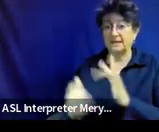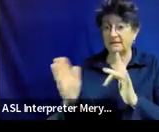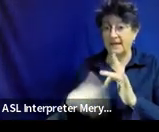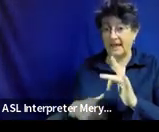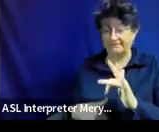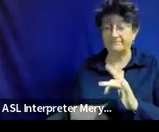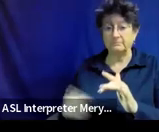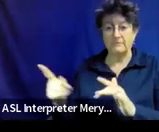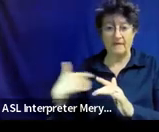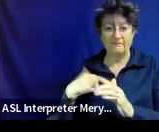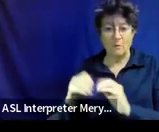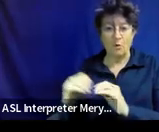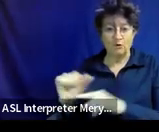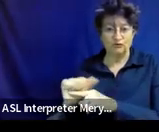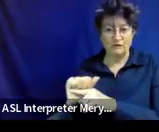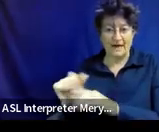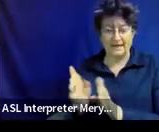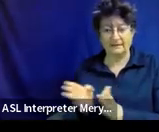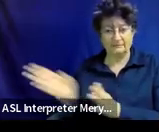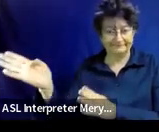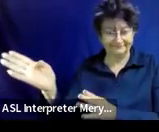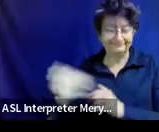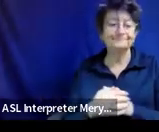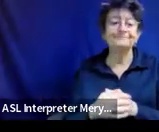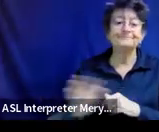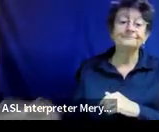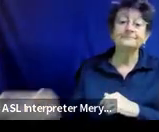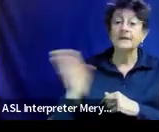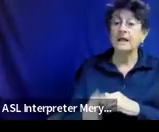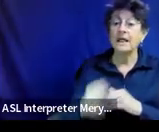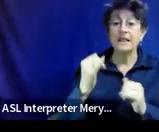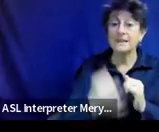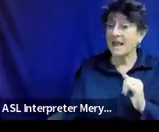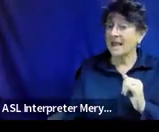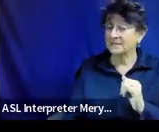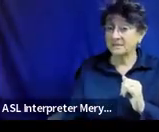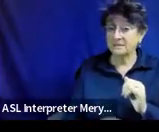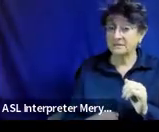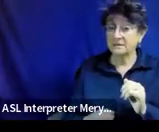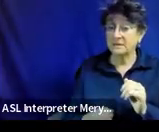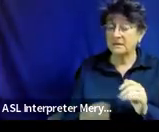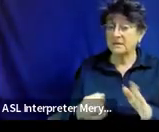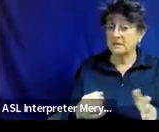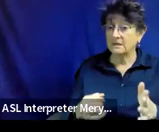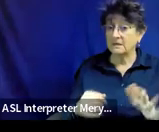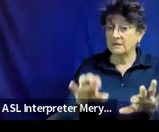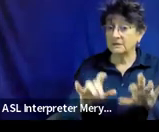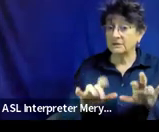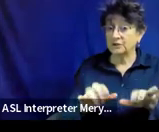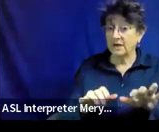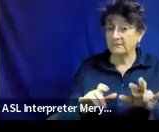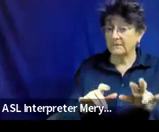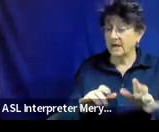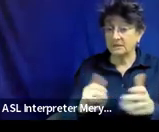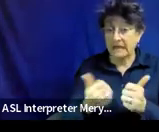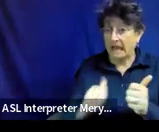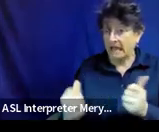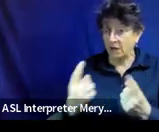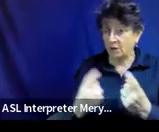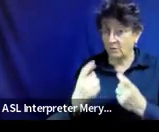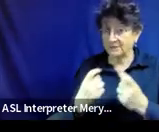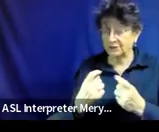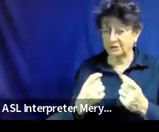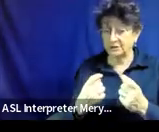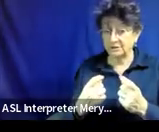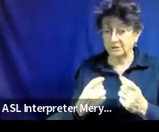And I think with that last chat box check-in, if you guys have any questions about those first sections, go ahead and drop them in the